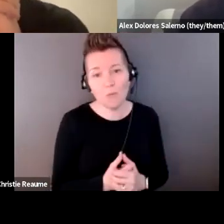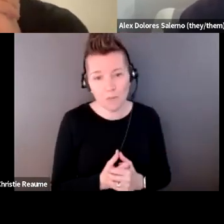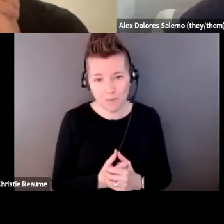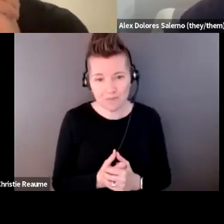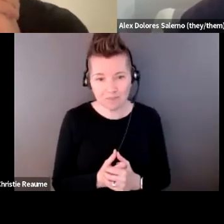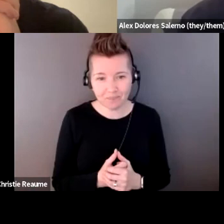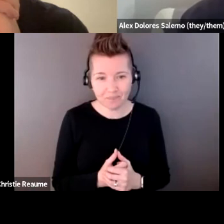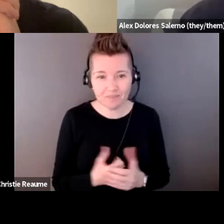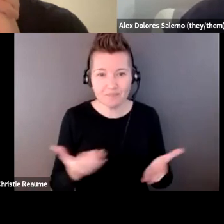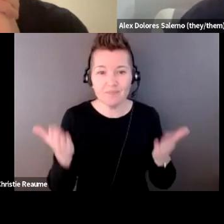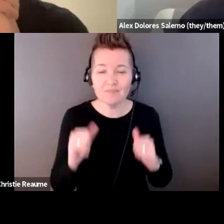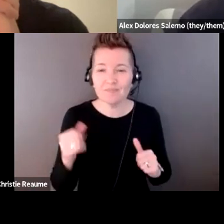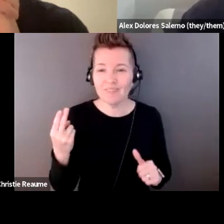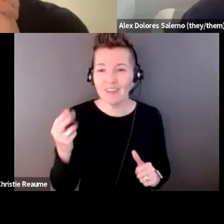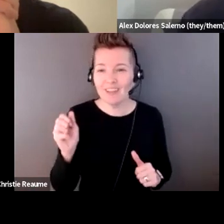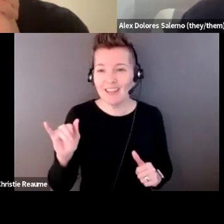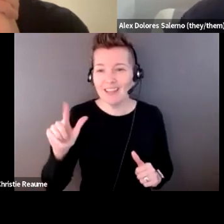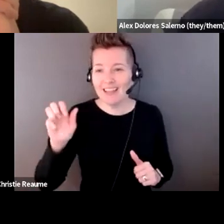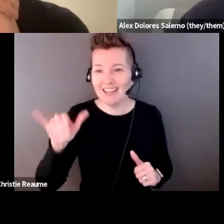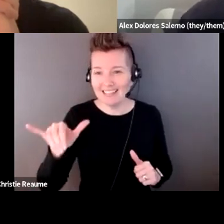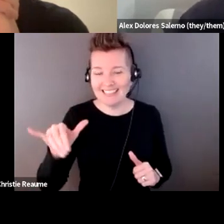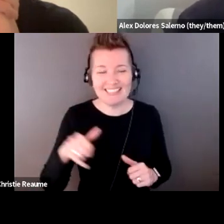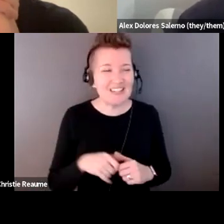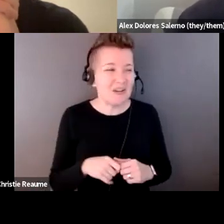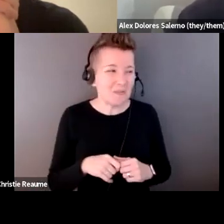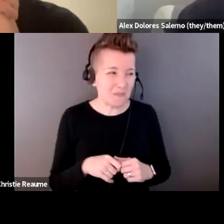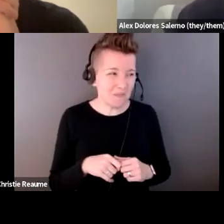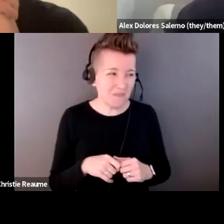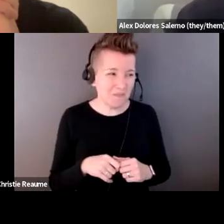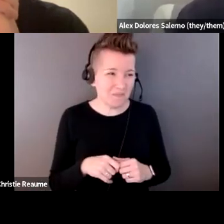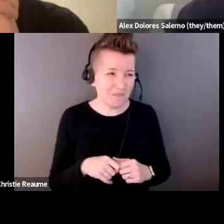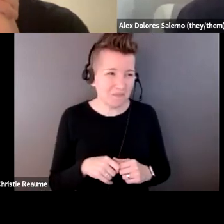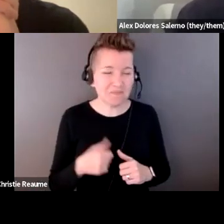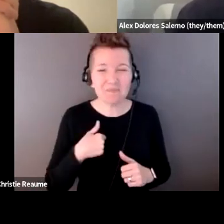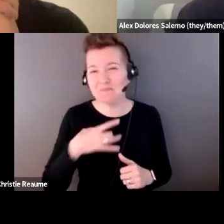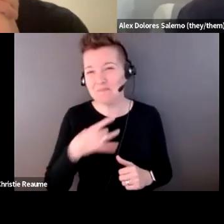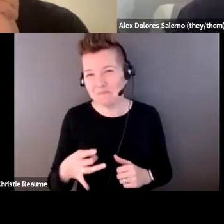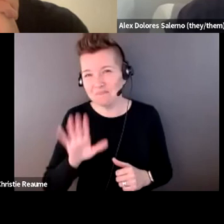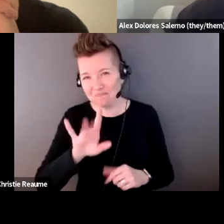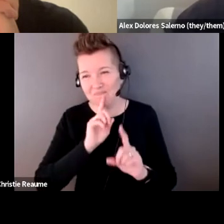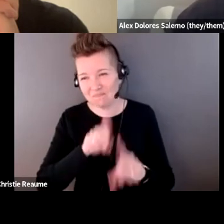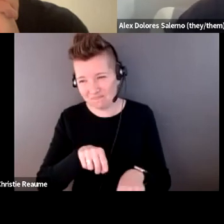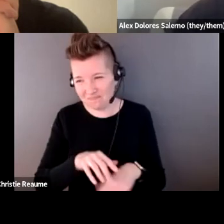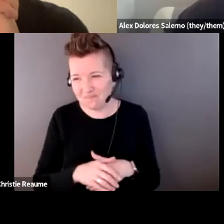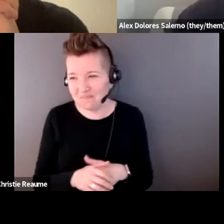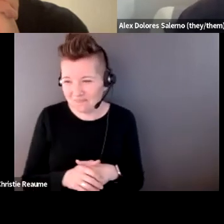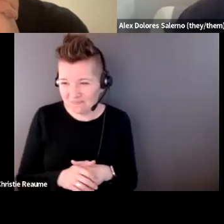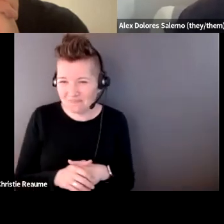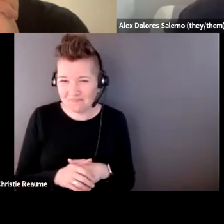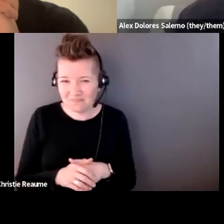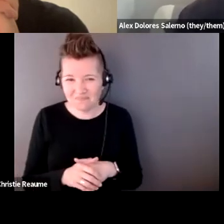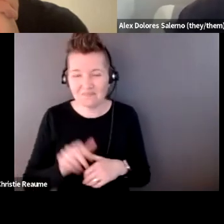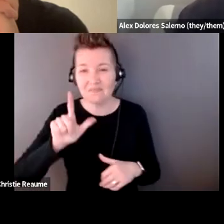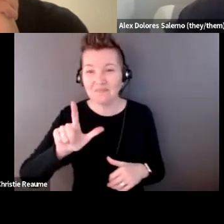Um, I like your answer and I, it's funny because. Um, lute is kind of